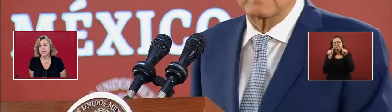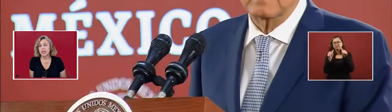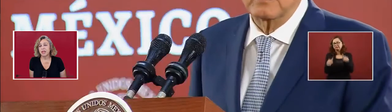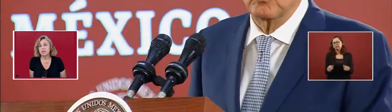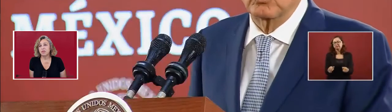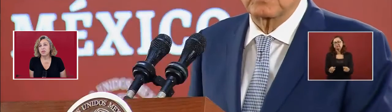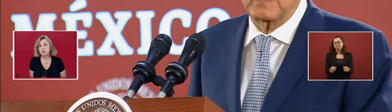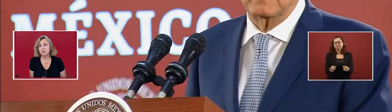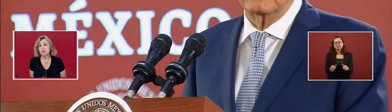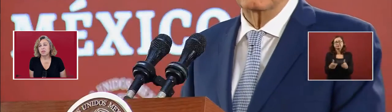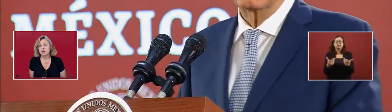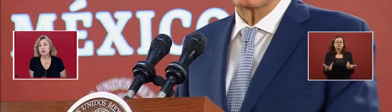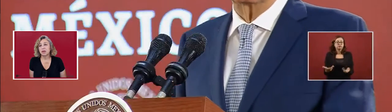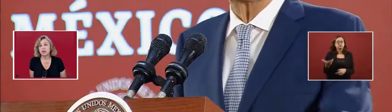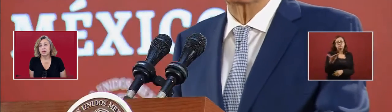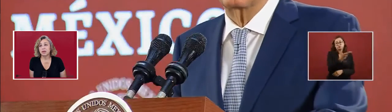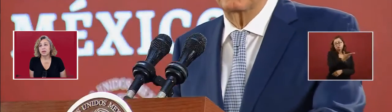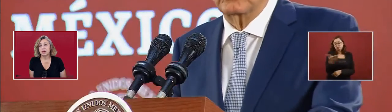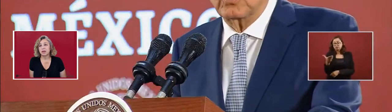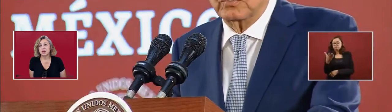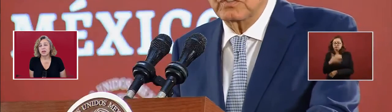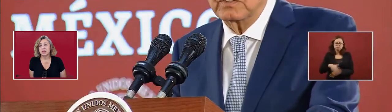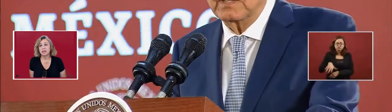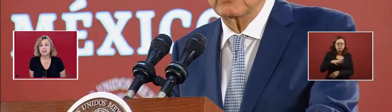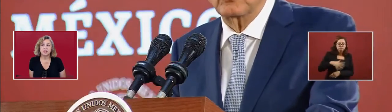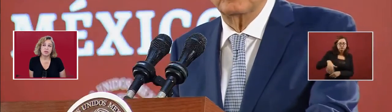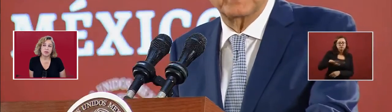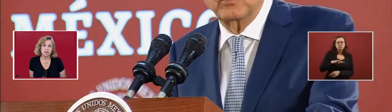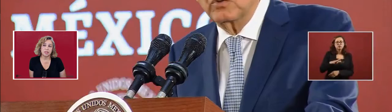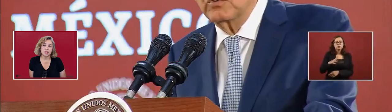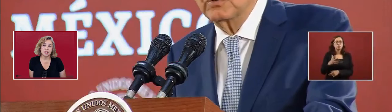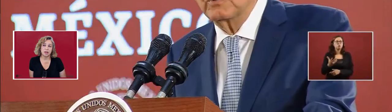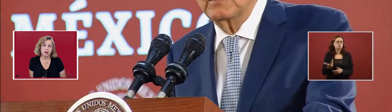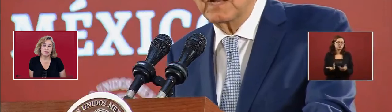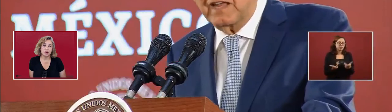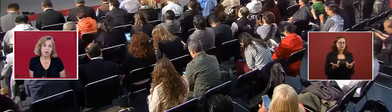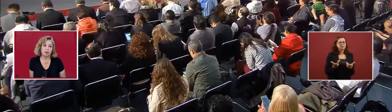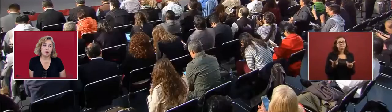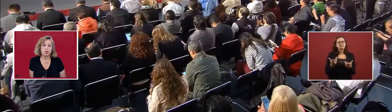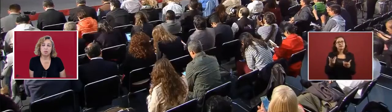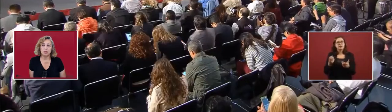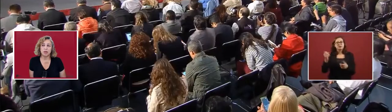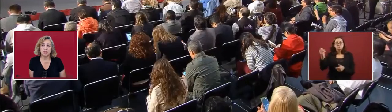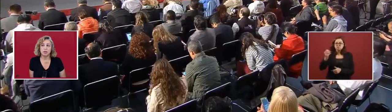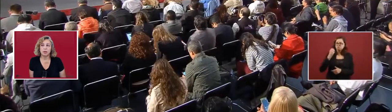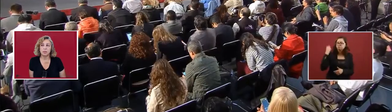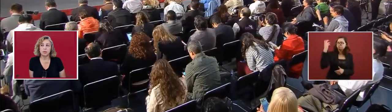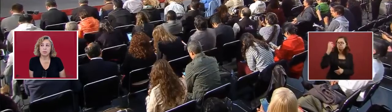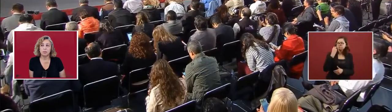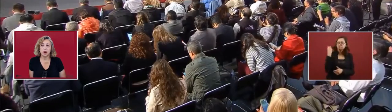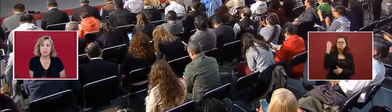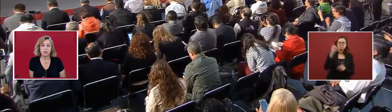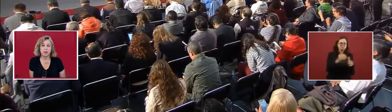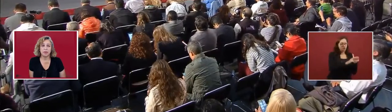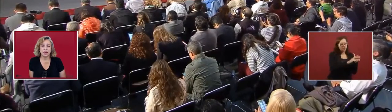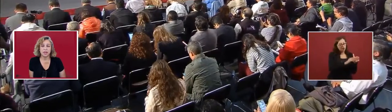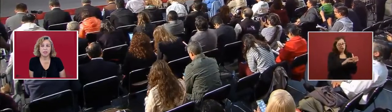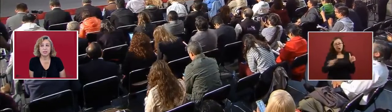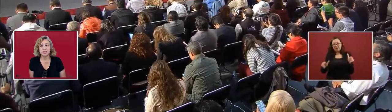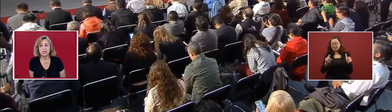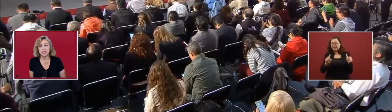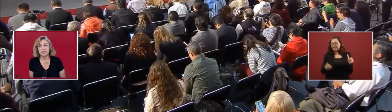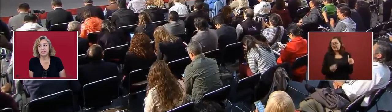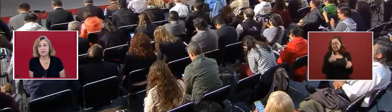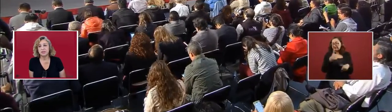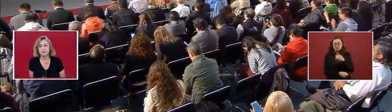if you look in the discourses of the whole neoliberal period